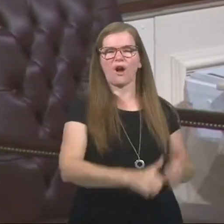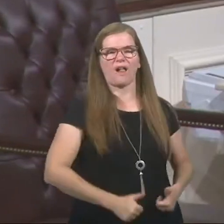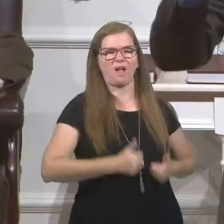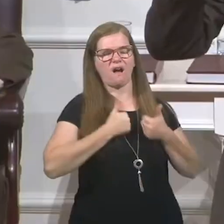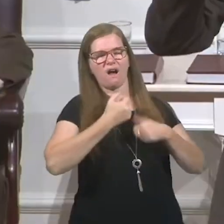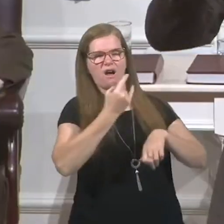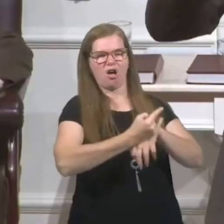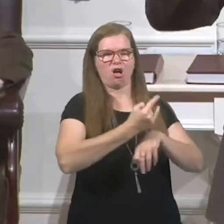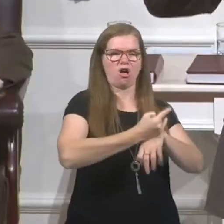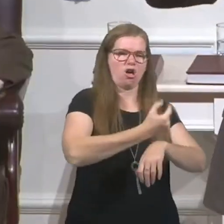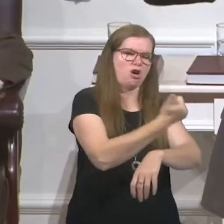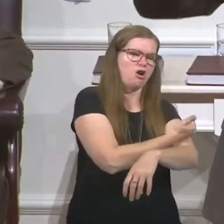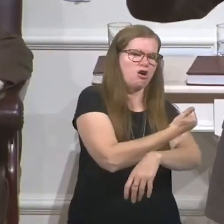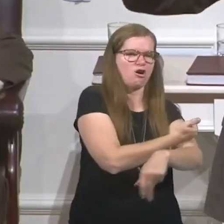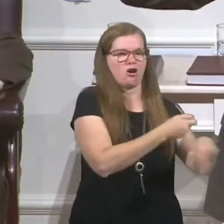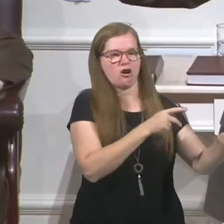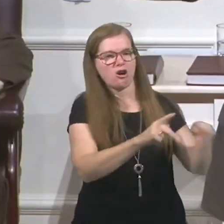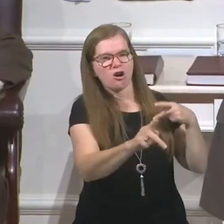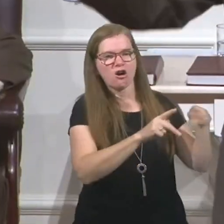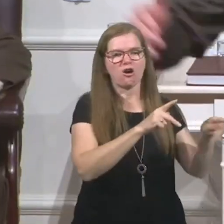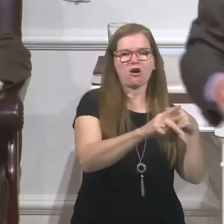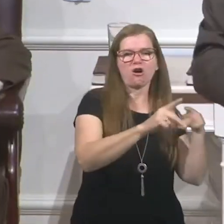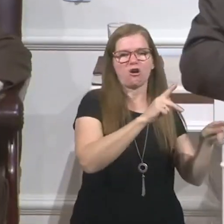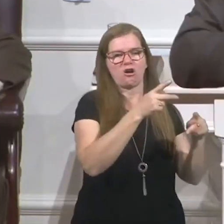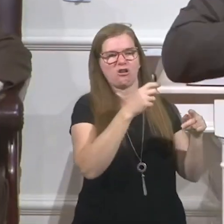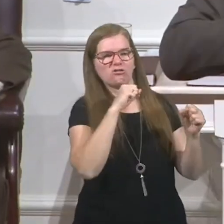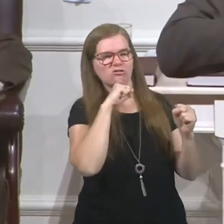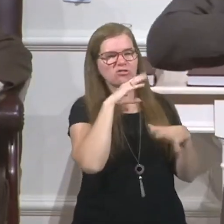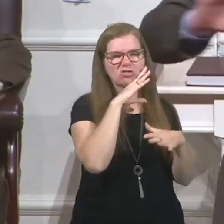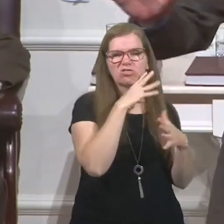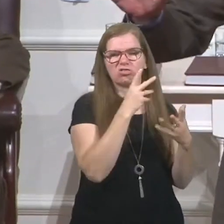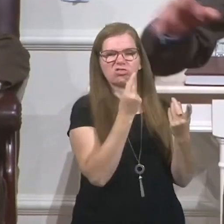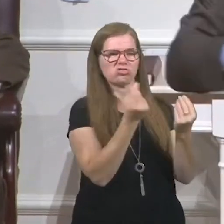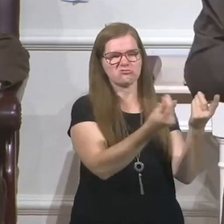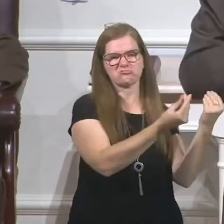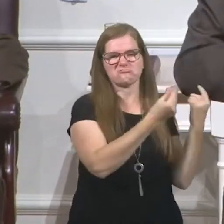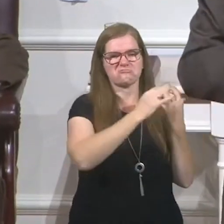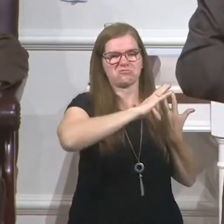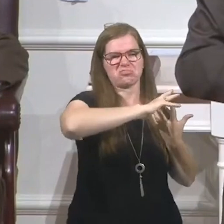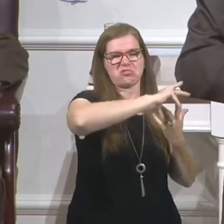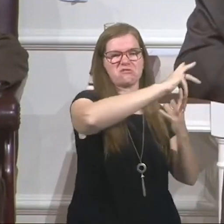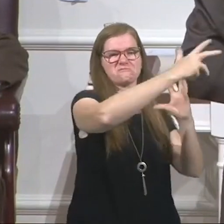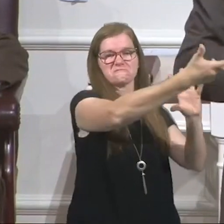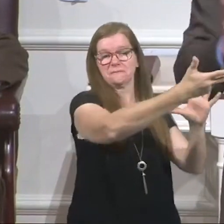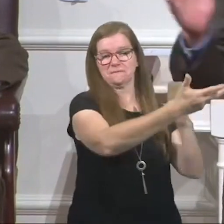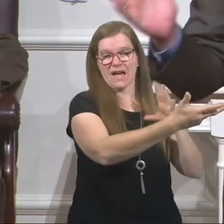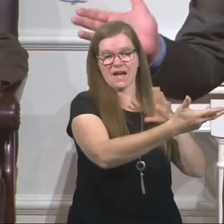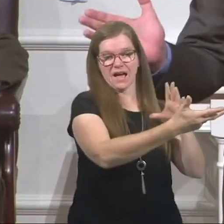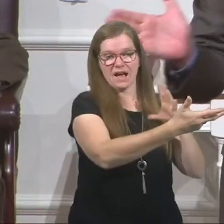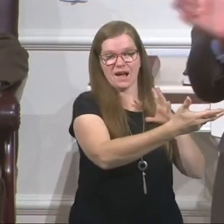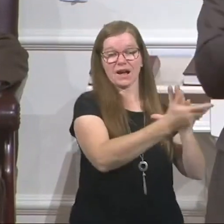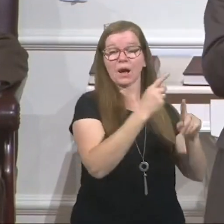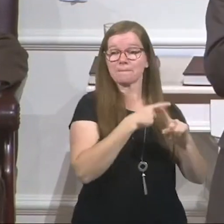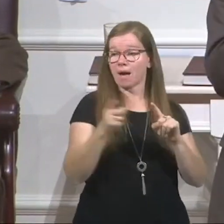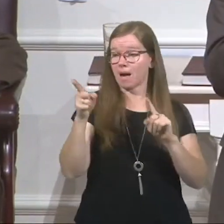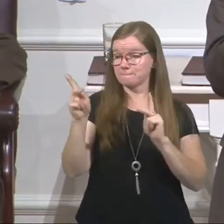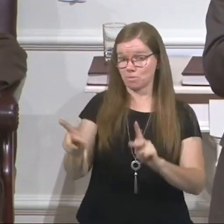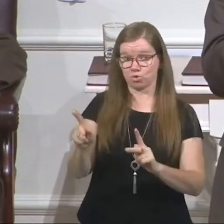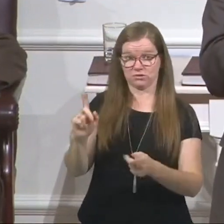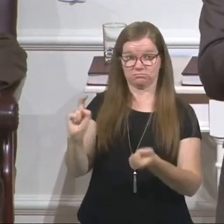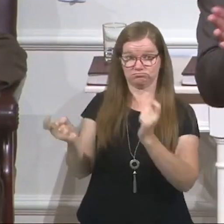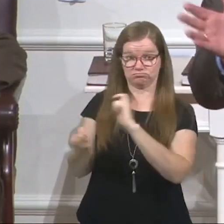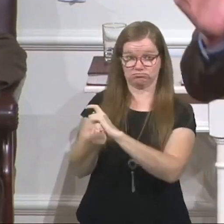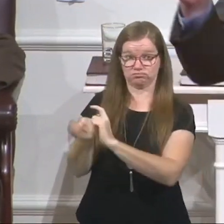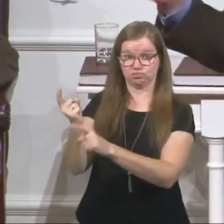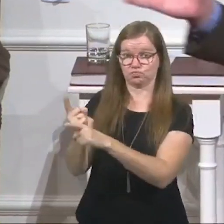and alcohol, drugs, and partying, and immorality, just creating a train wreck of a life. But then have someone get right with God